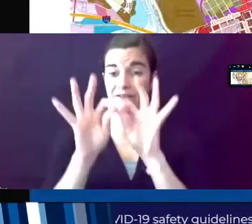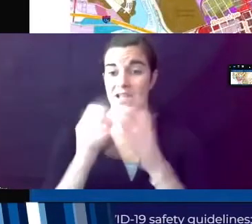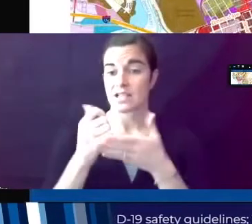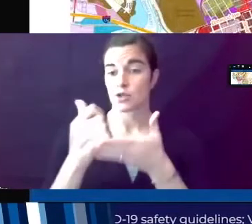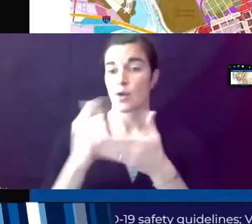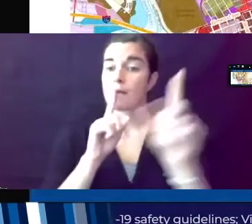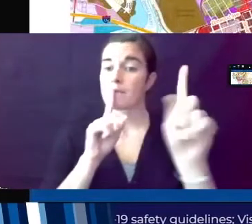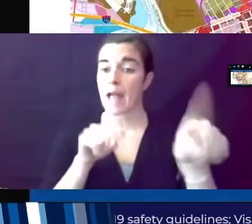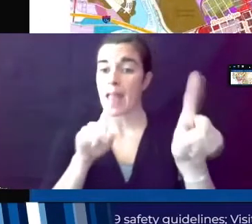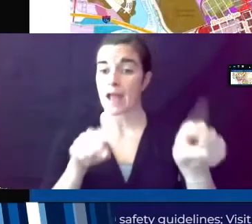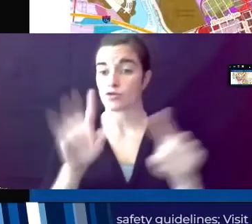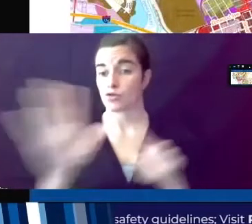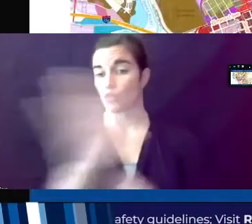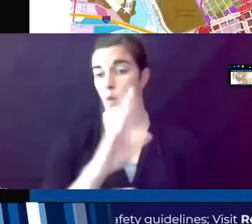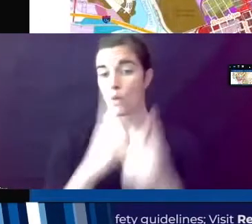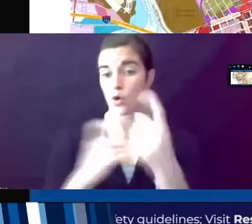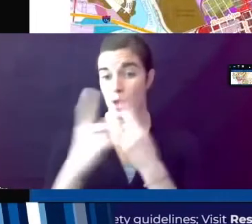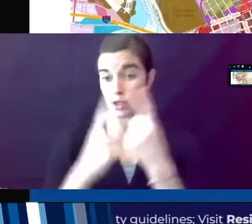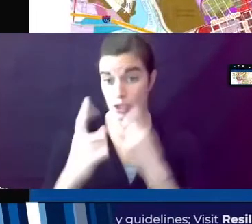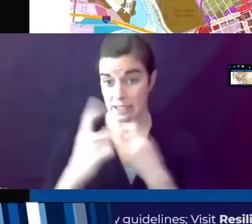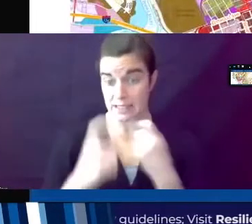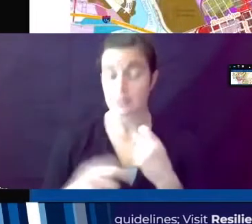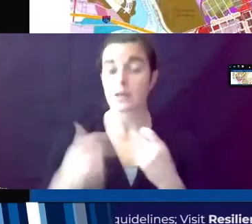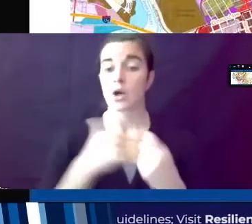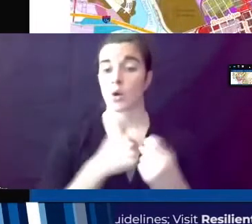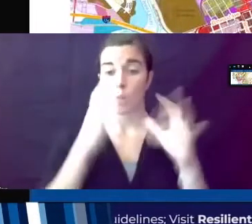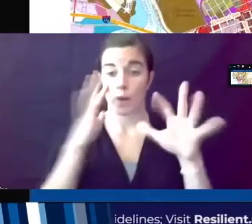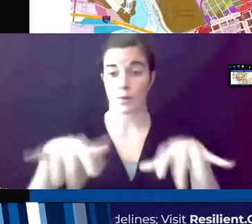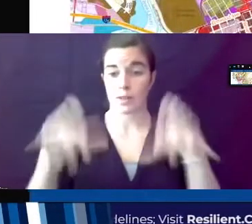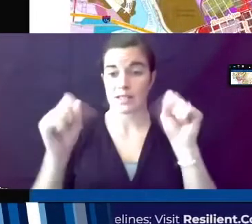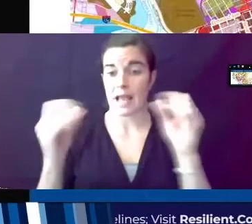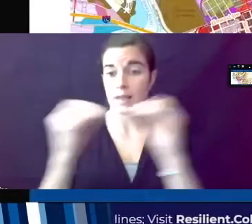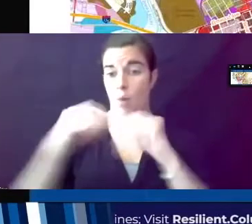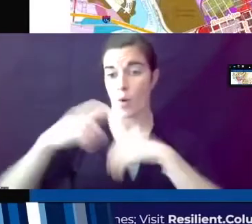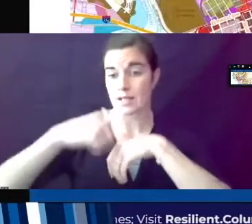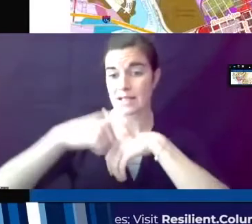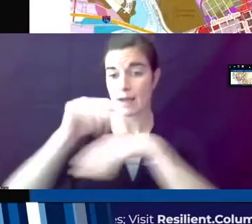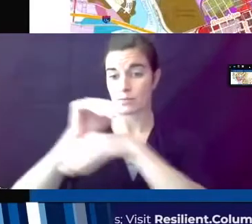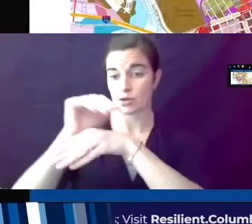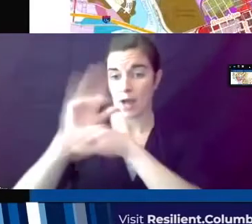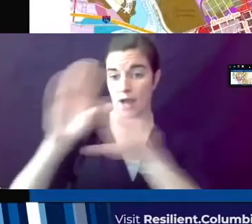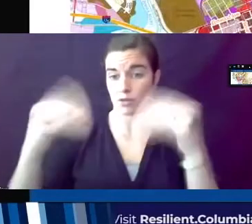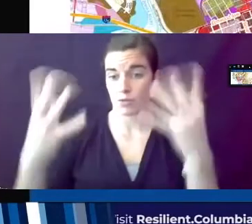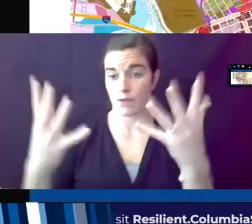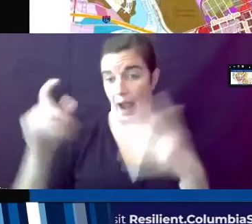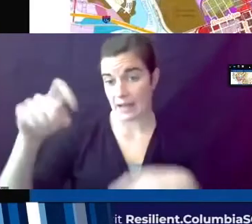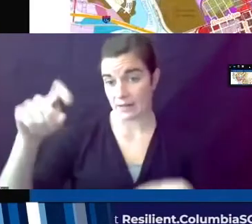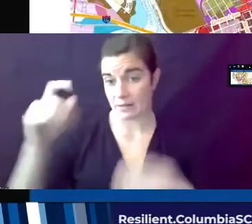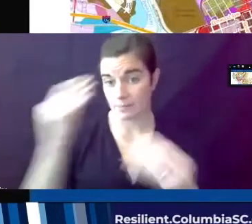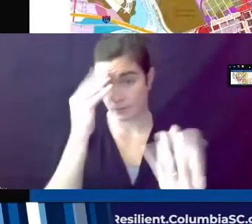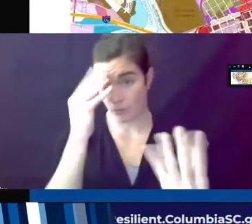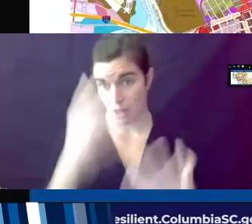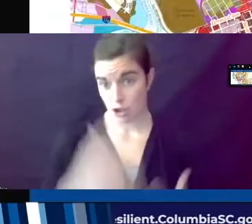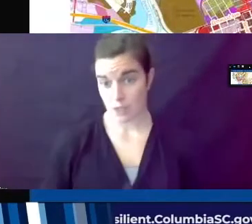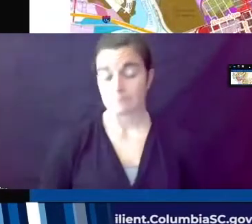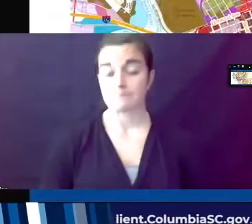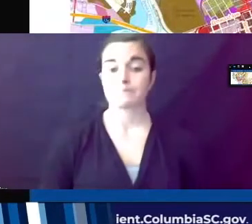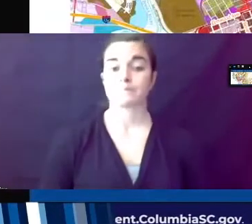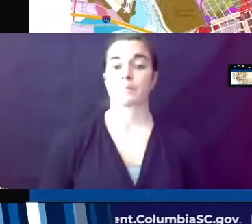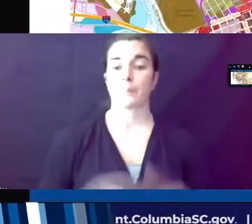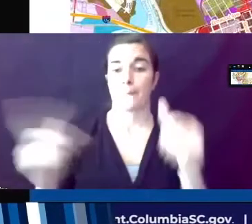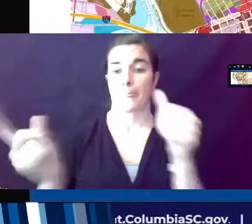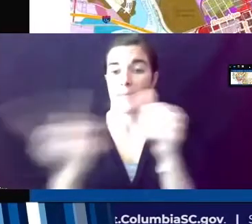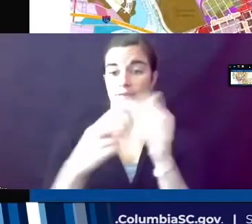questions received by staff and council, we will take a bit more time on this matter tonight to provide needed information. So let's first